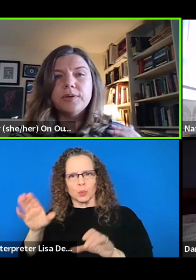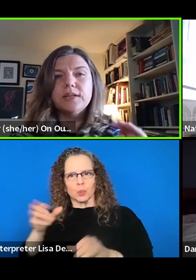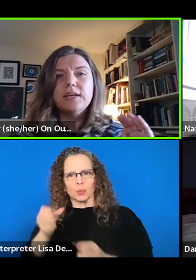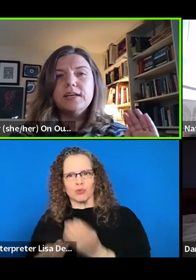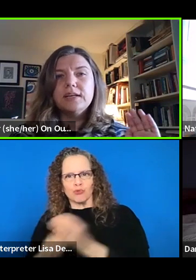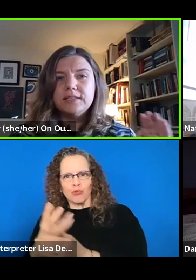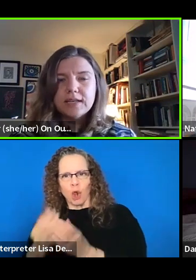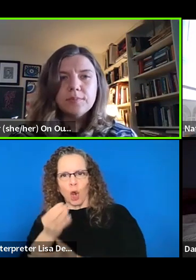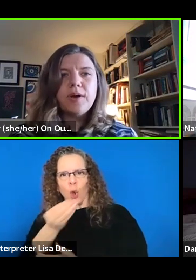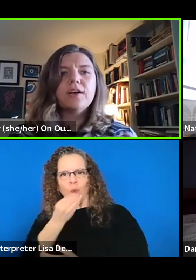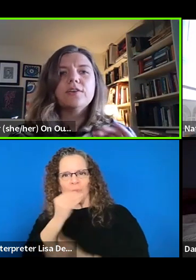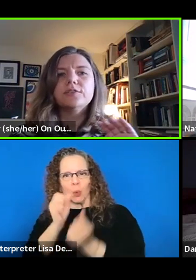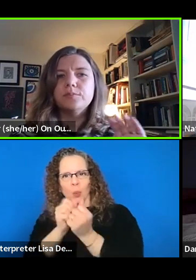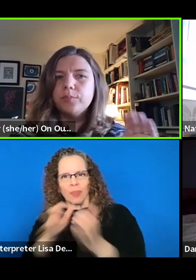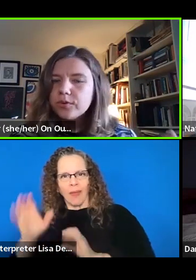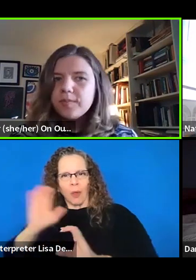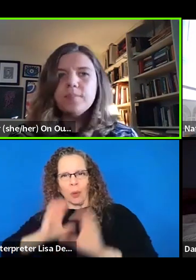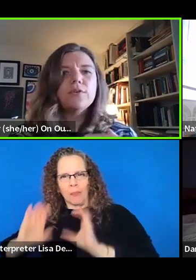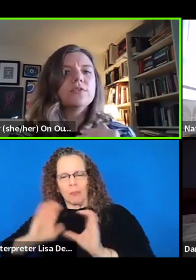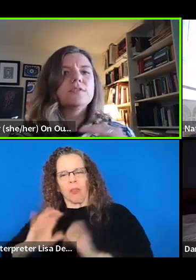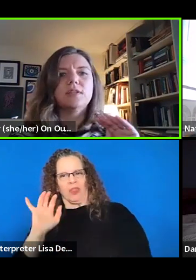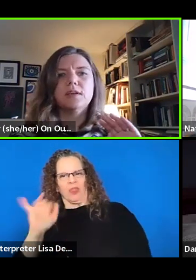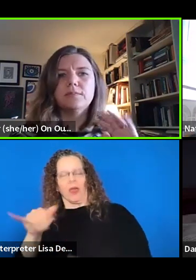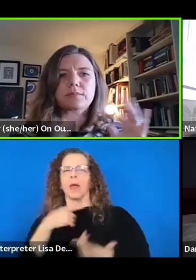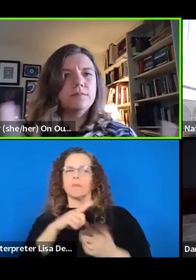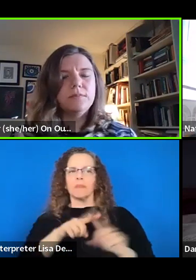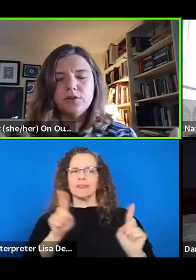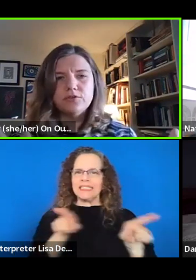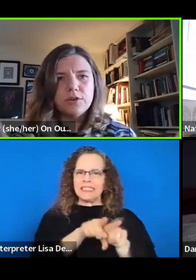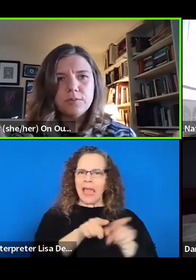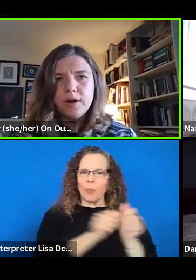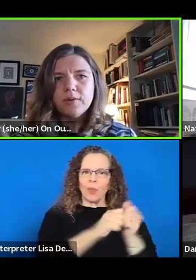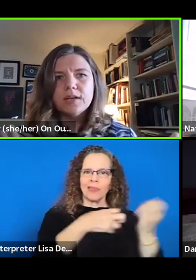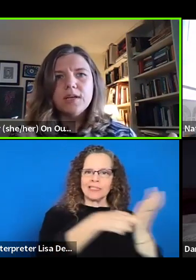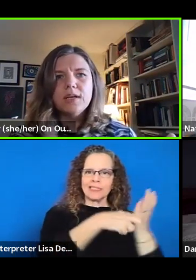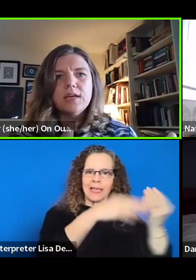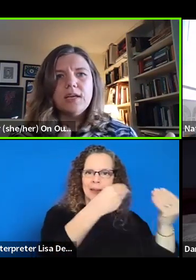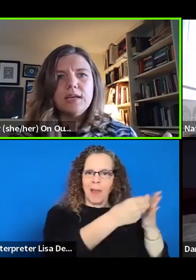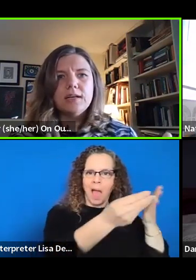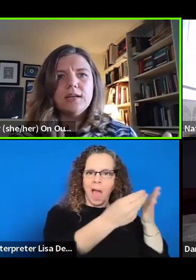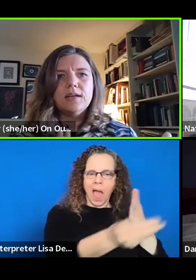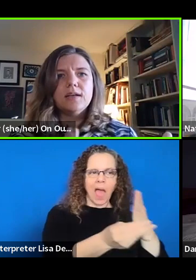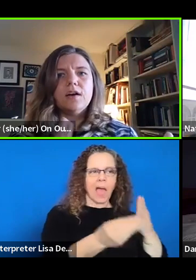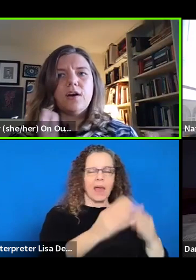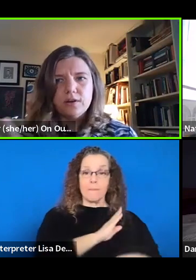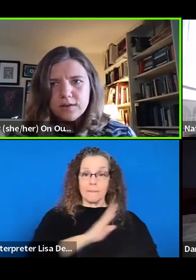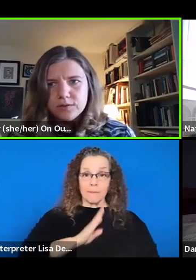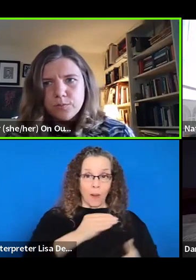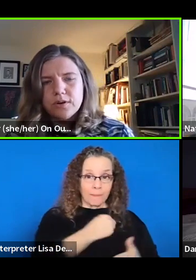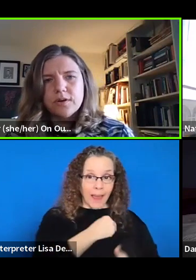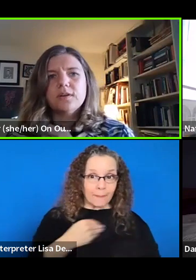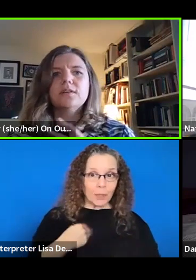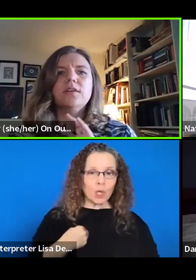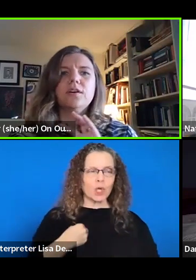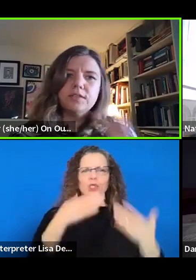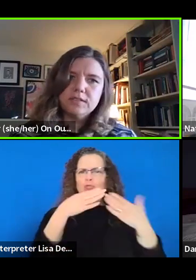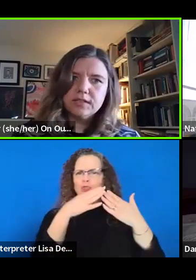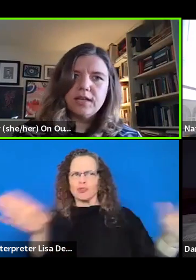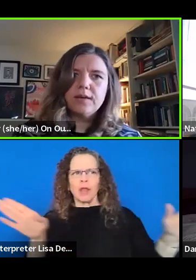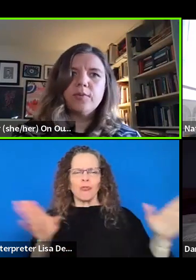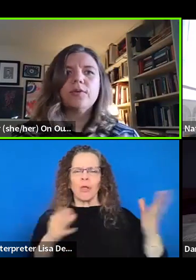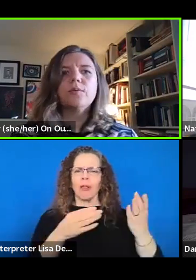funders, but ticket buyers and board members and the, you know, general public in art as work,